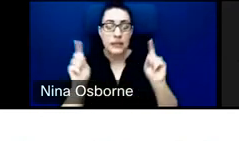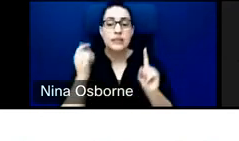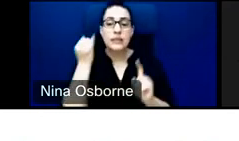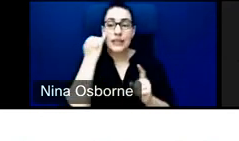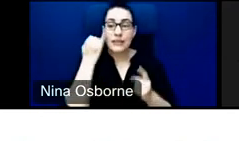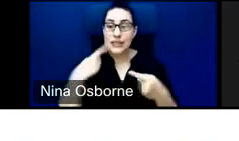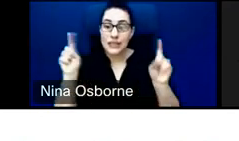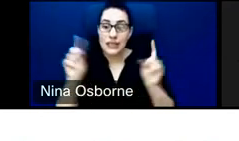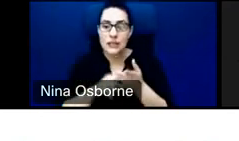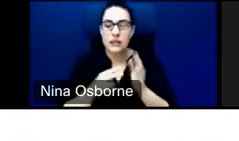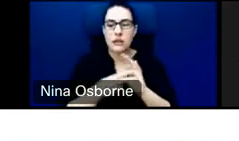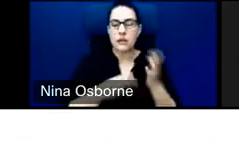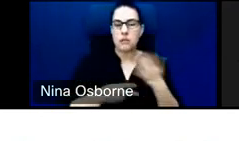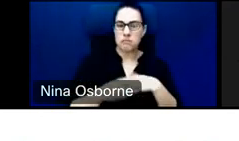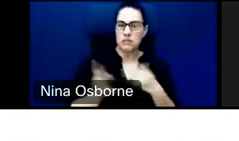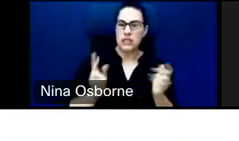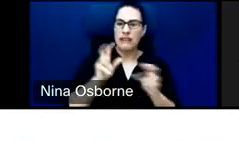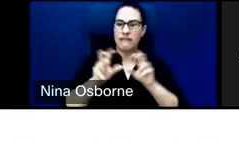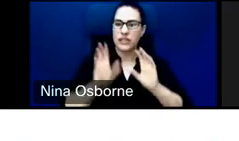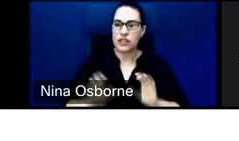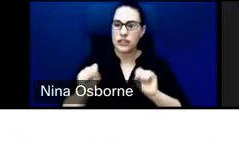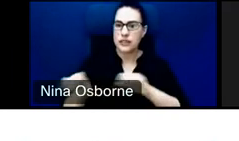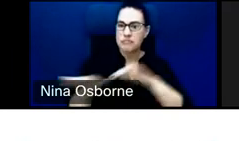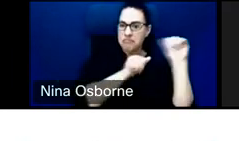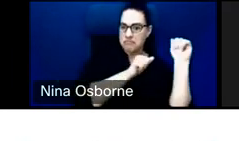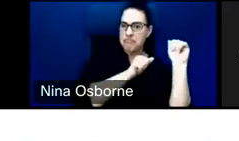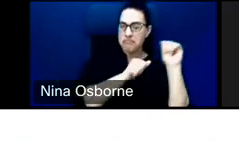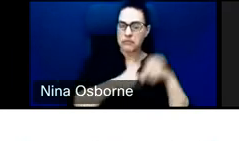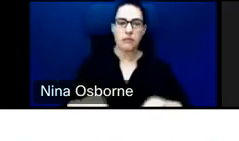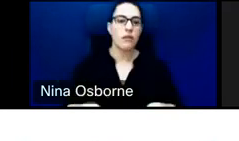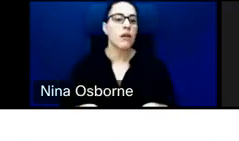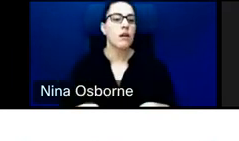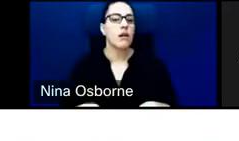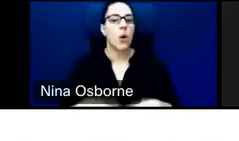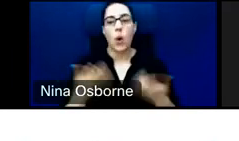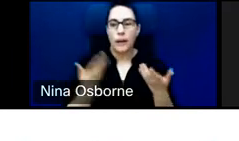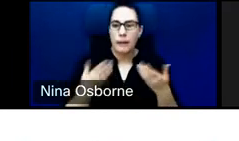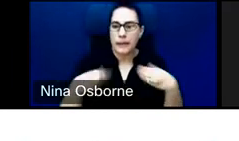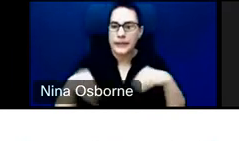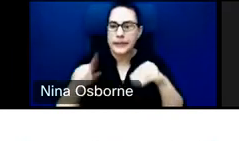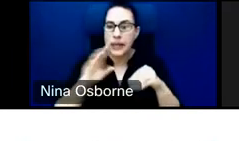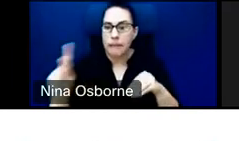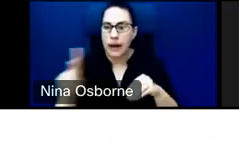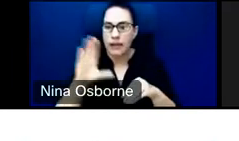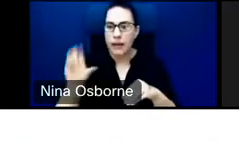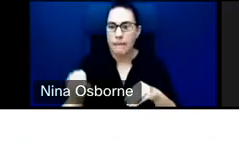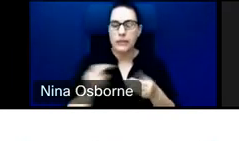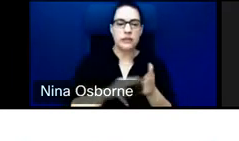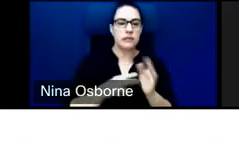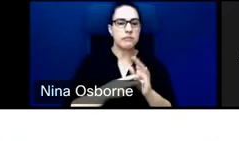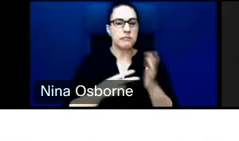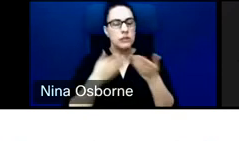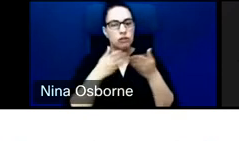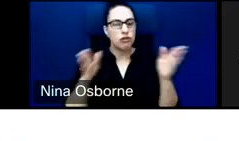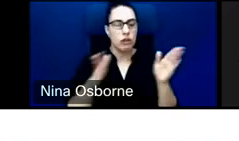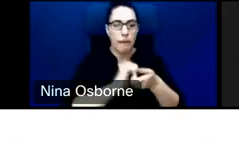decide to buy back the company, then in those instances, that's how the general partner makes money and then that's how they're able to pay their